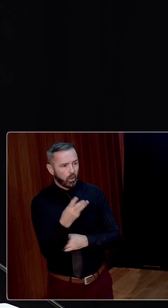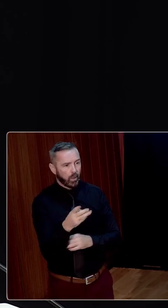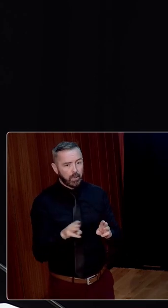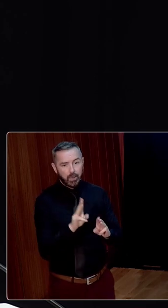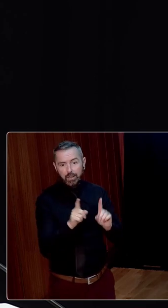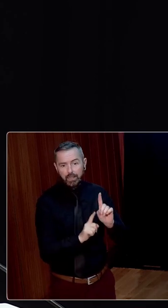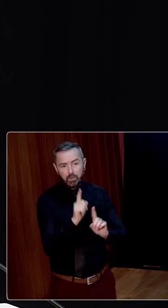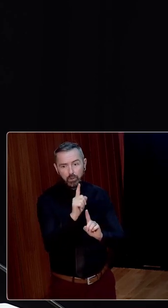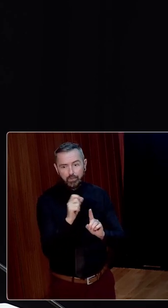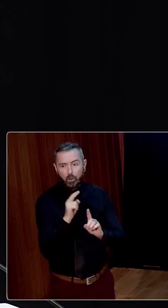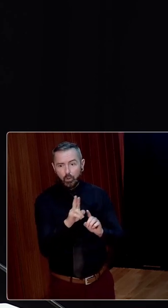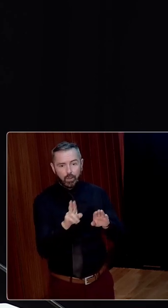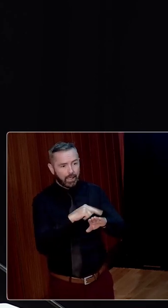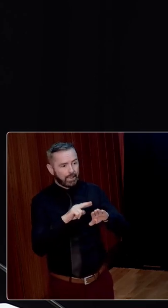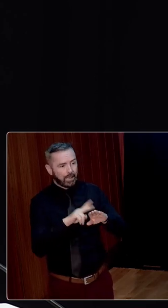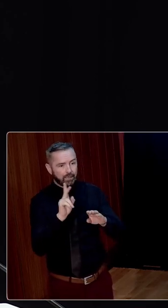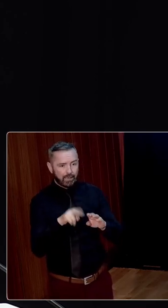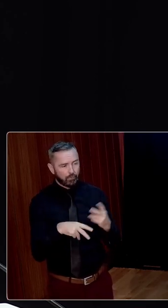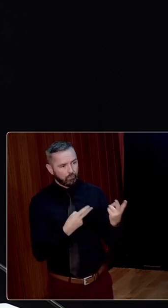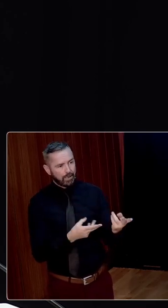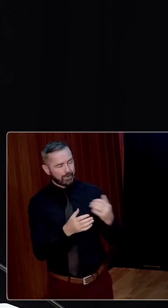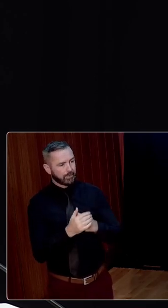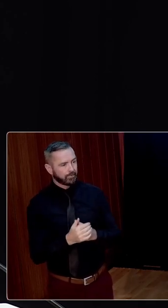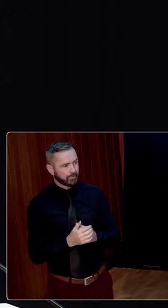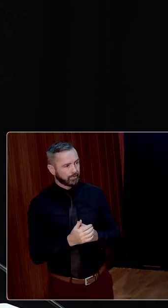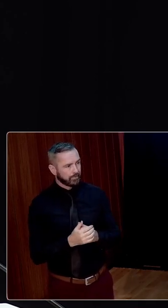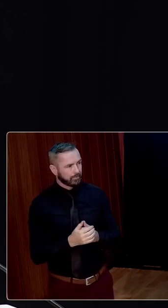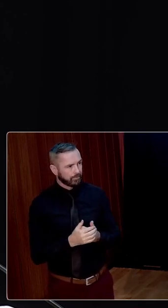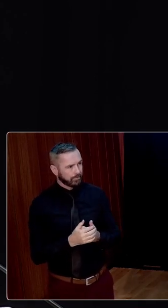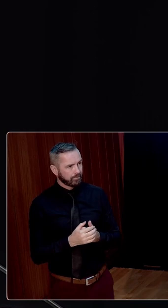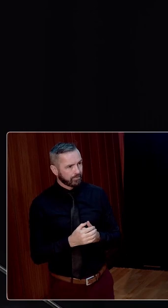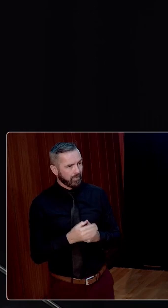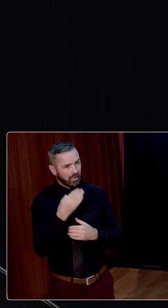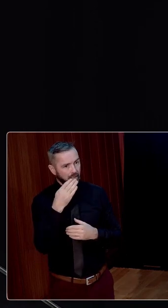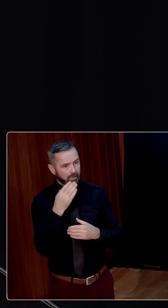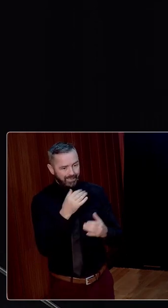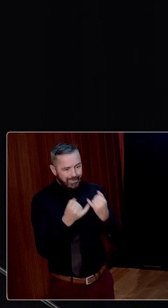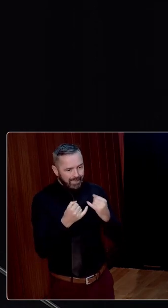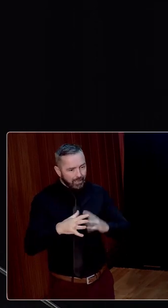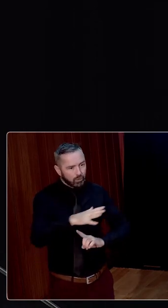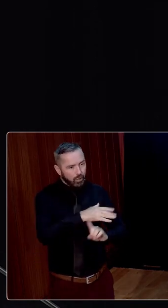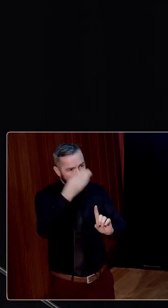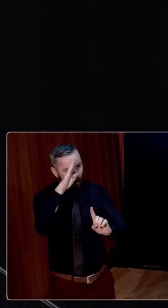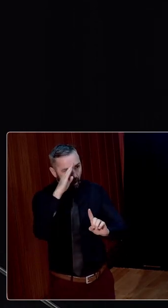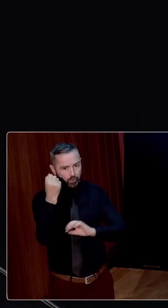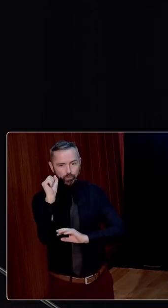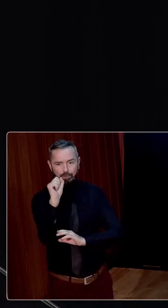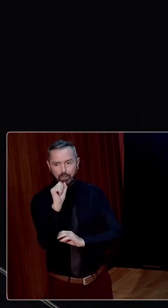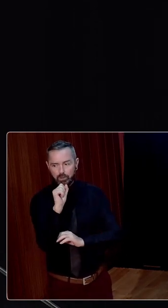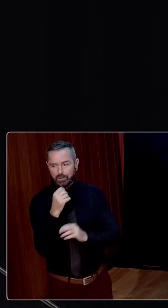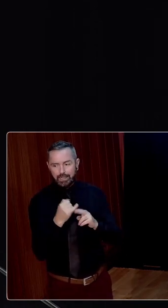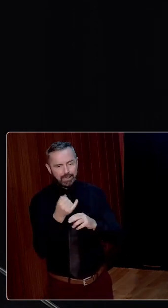improved or on which a nation could safely rest. The rhetoric surrounding the Irish Revolution was drenched in the imagery